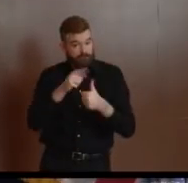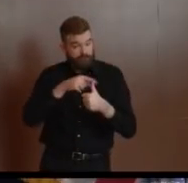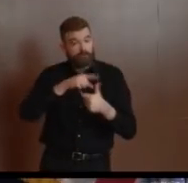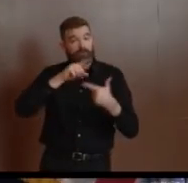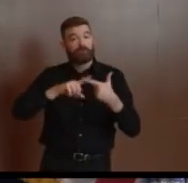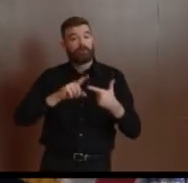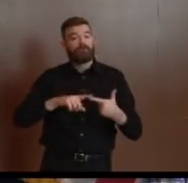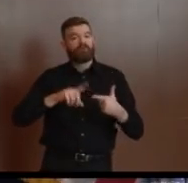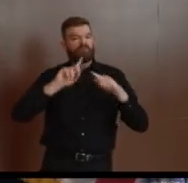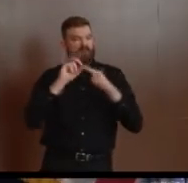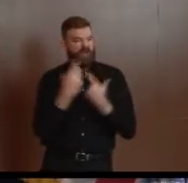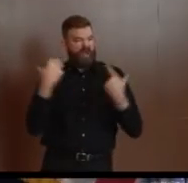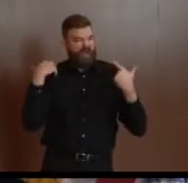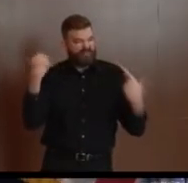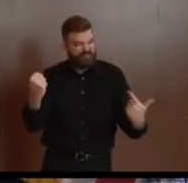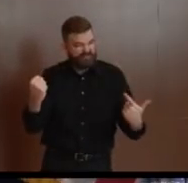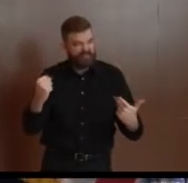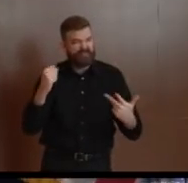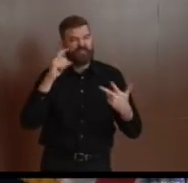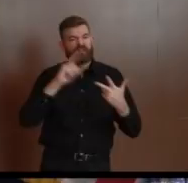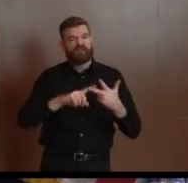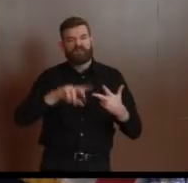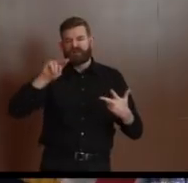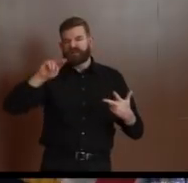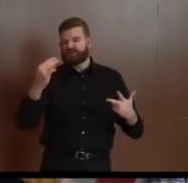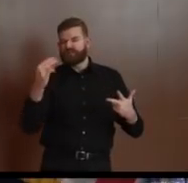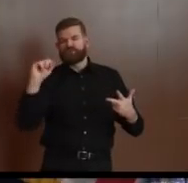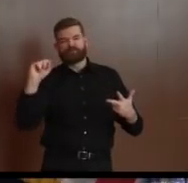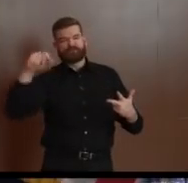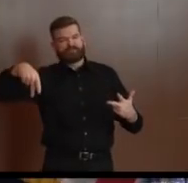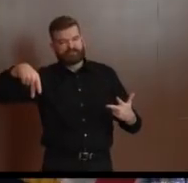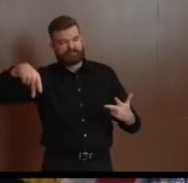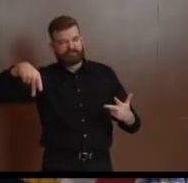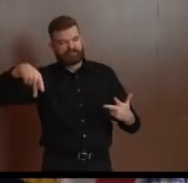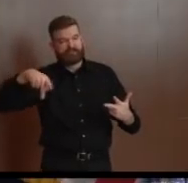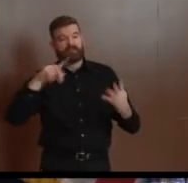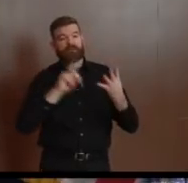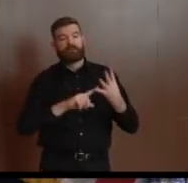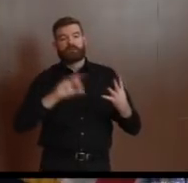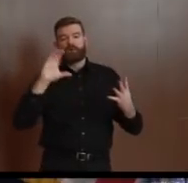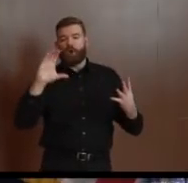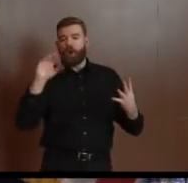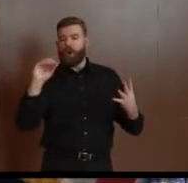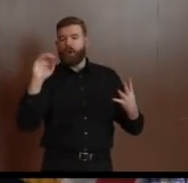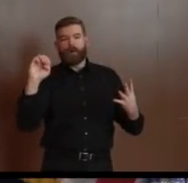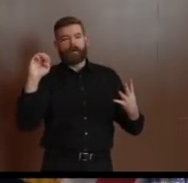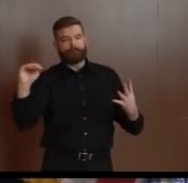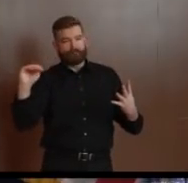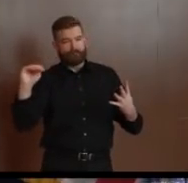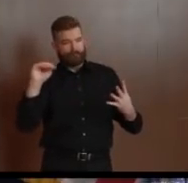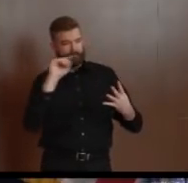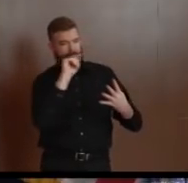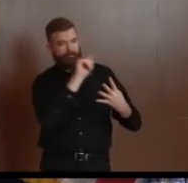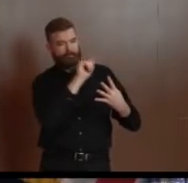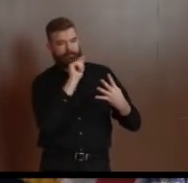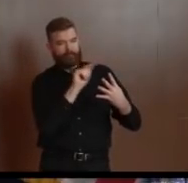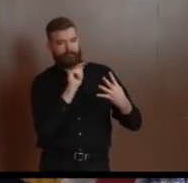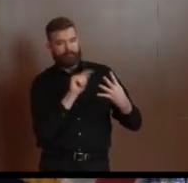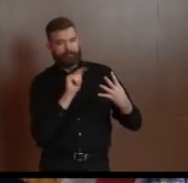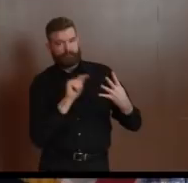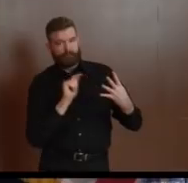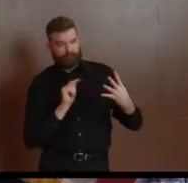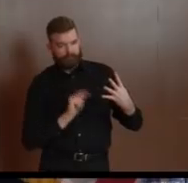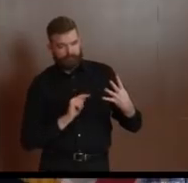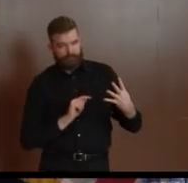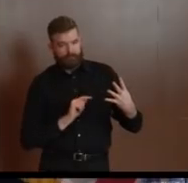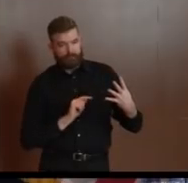Office of Emergency Management, or as we call it OEM, will be centralizing, effective I think immediately, the efforts